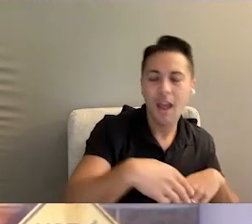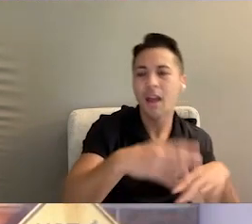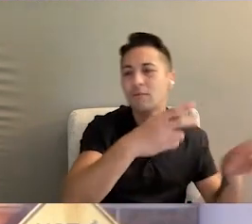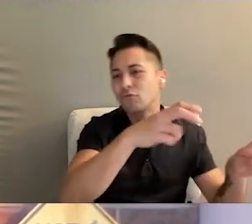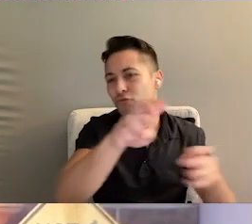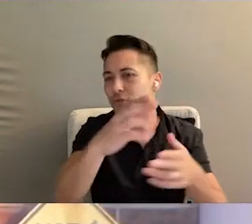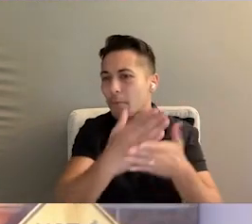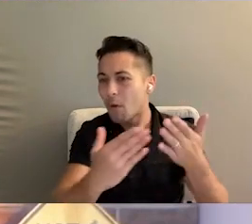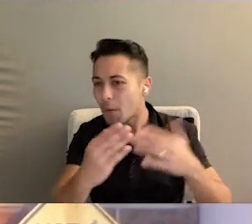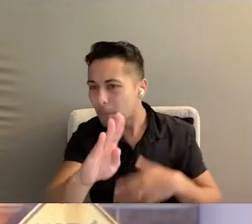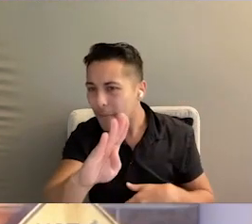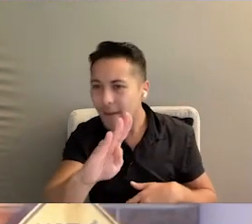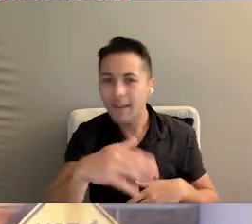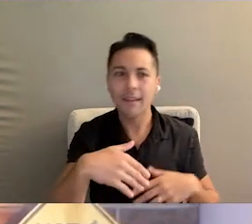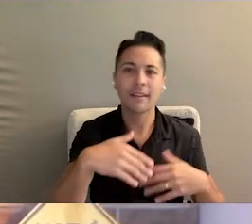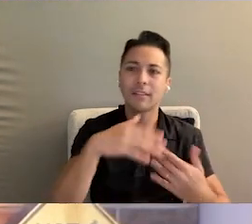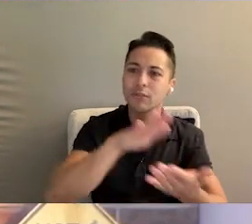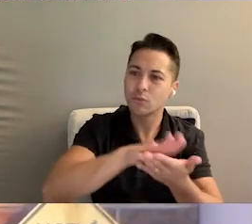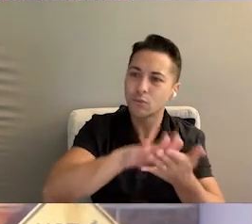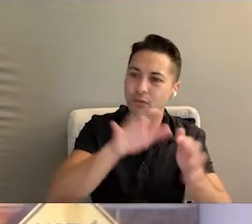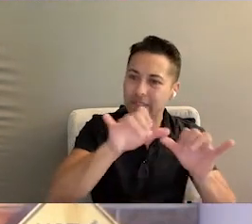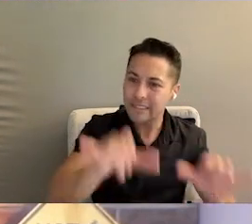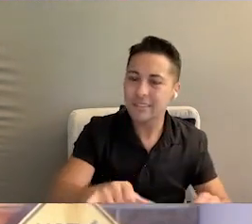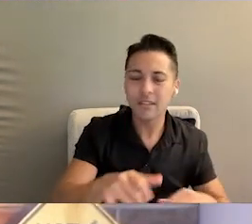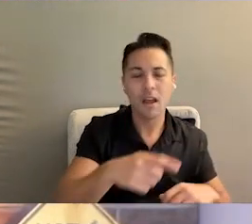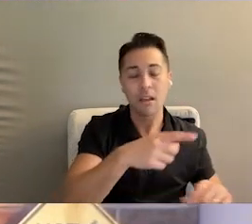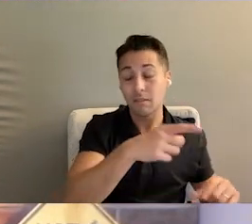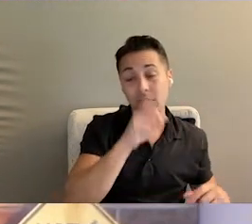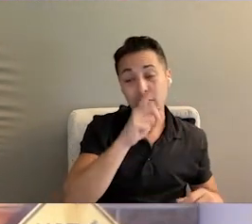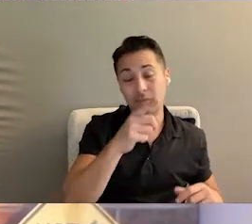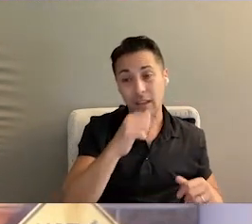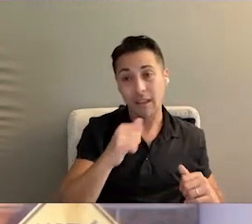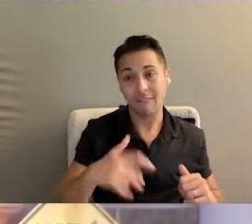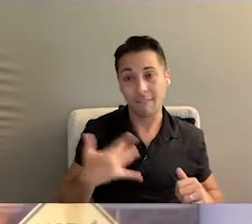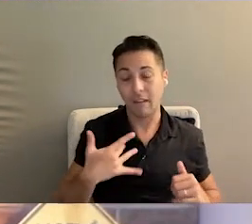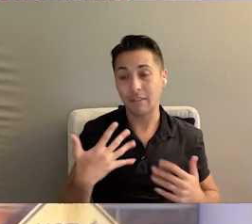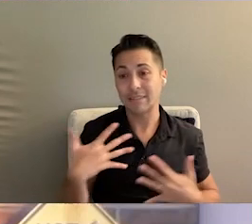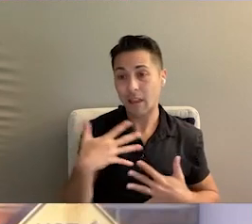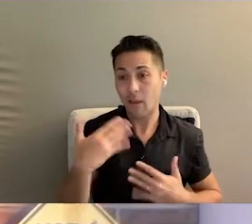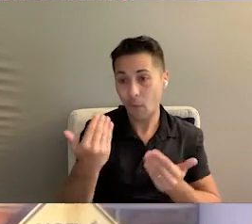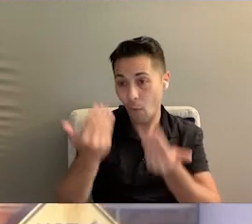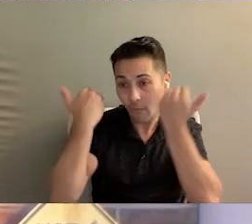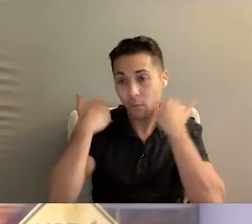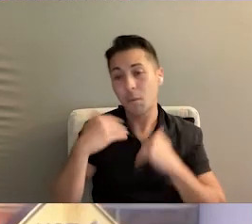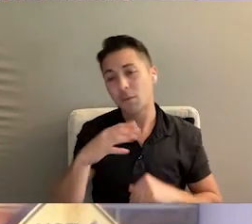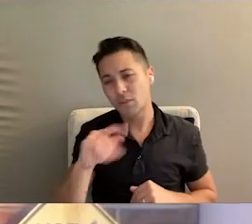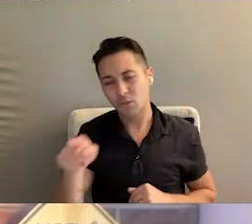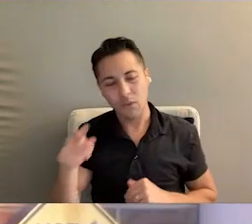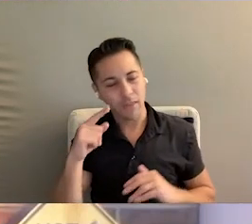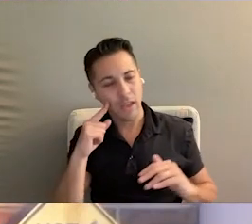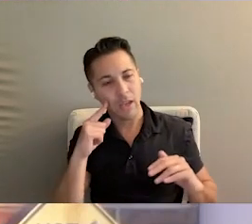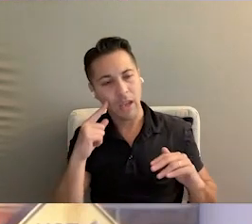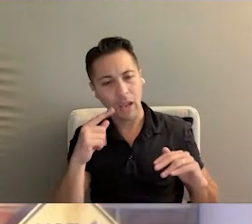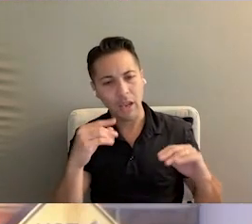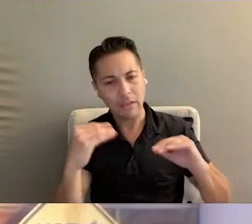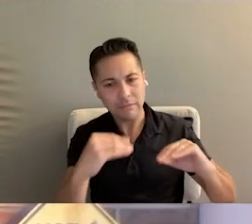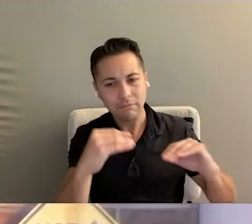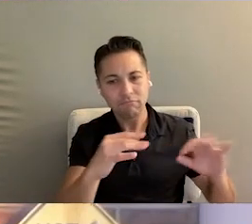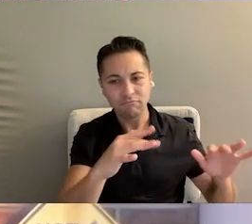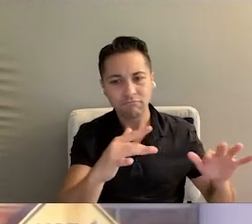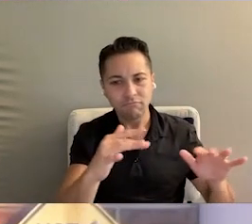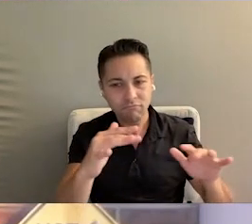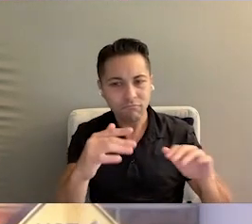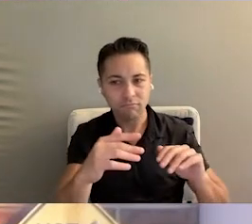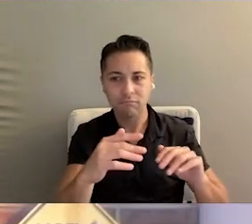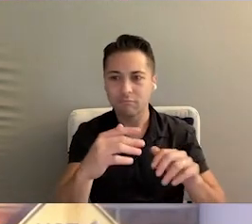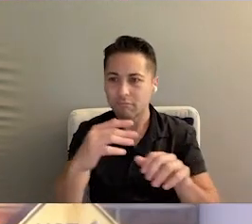school system at three. That's a scary proposition for many folks. And then as they continue to transition into the, to the many opportunities and